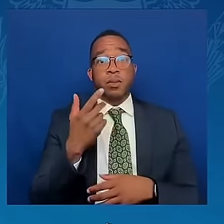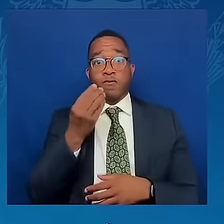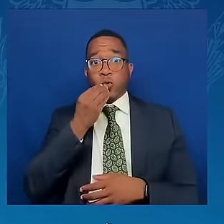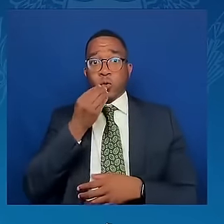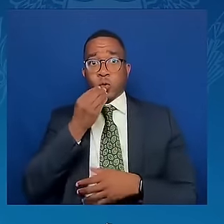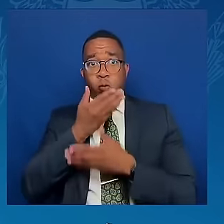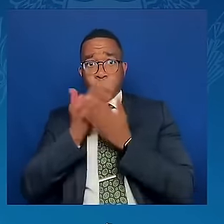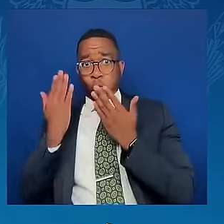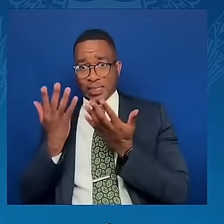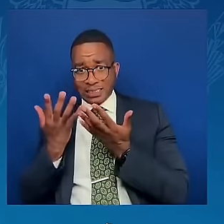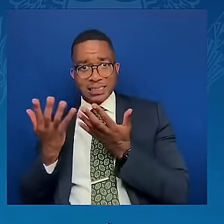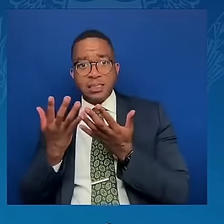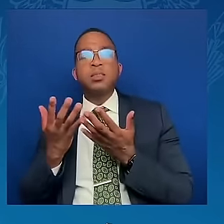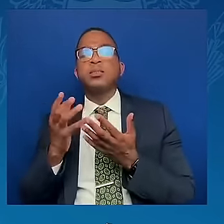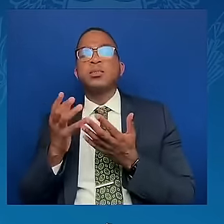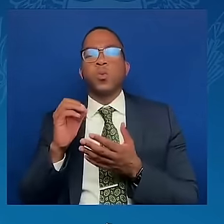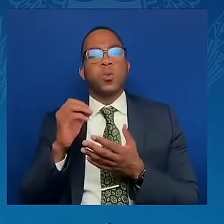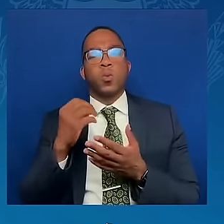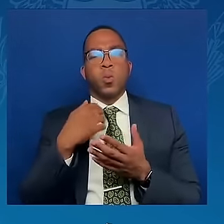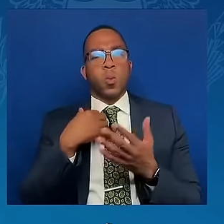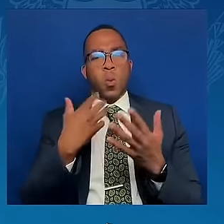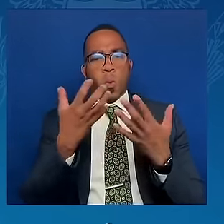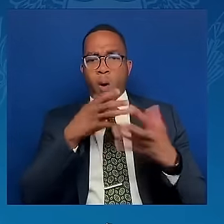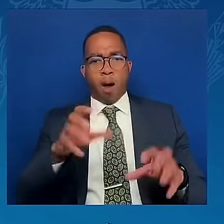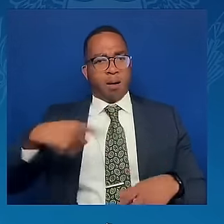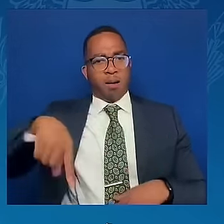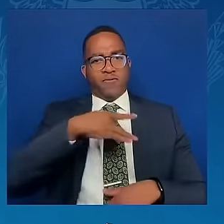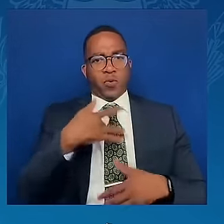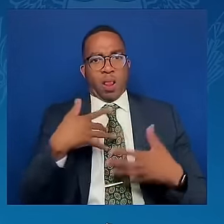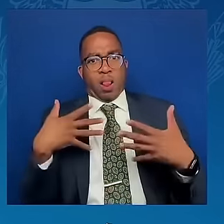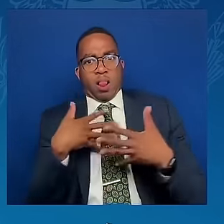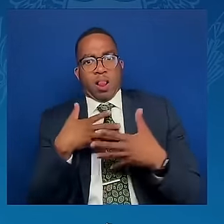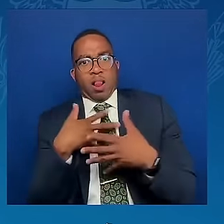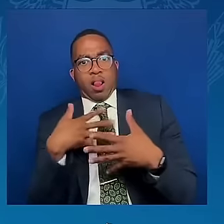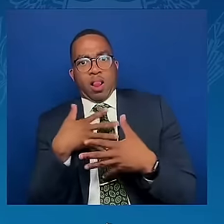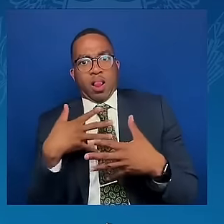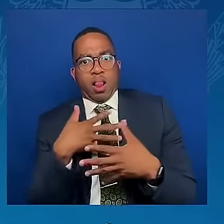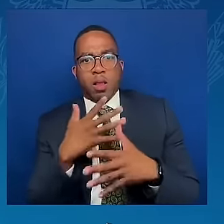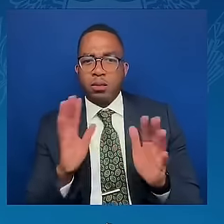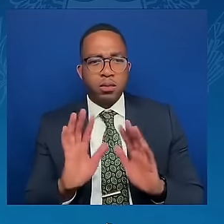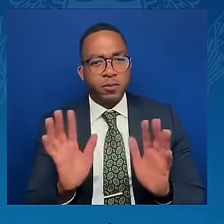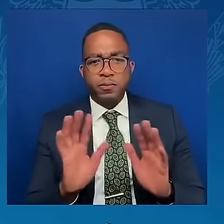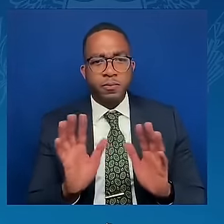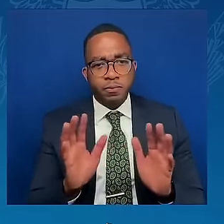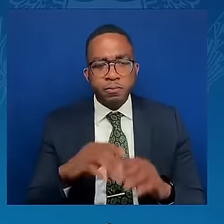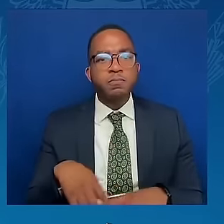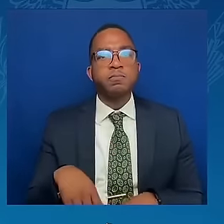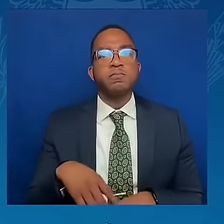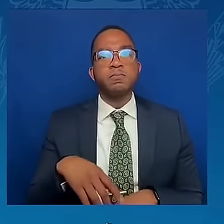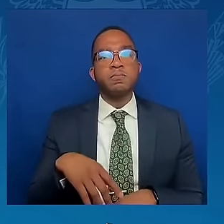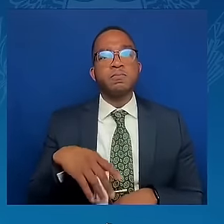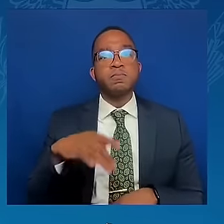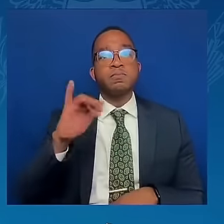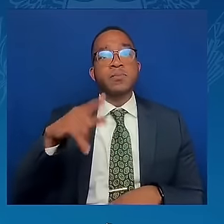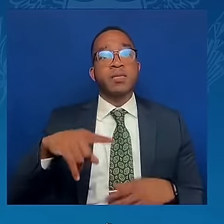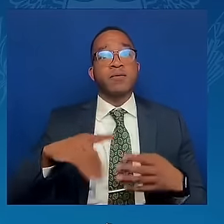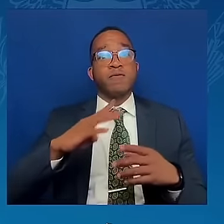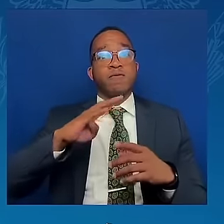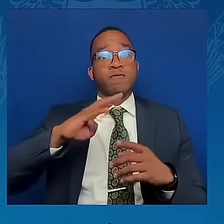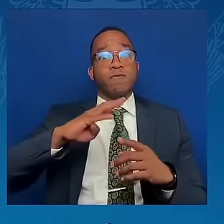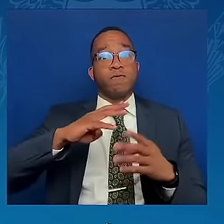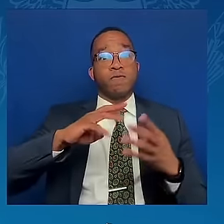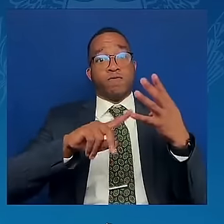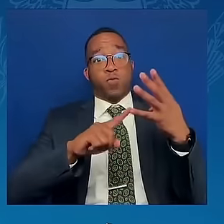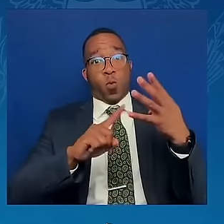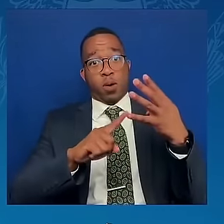believe it's possible. Third, there is no need to reinvent the wheel when the UN Charter